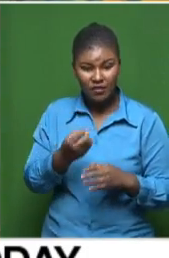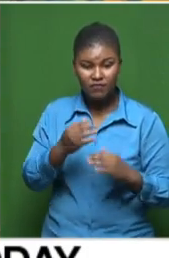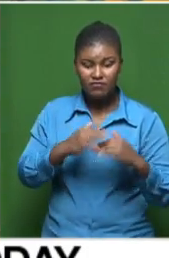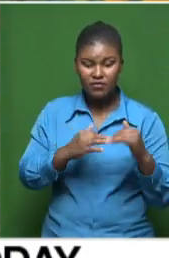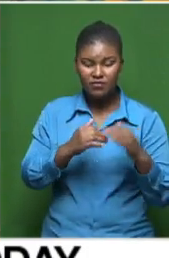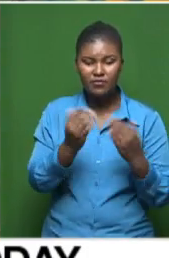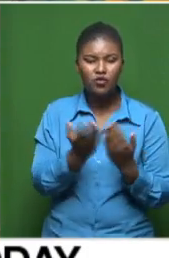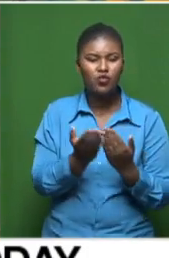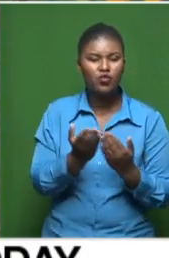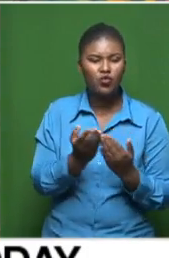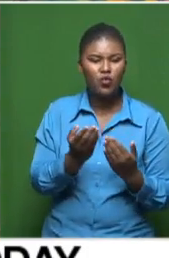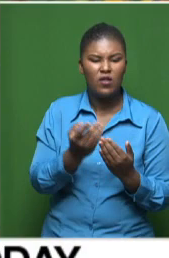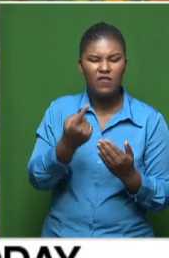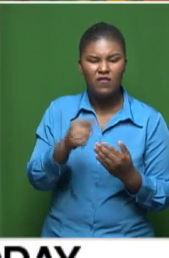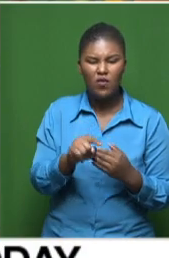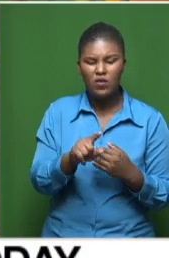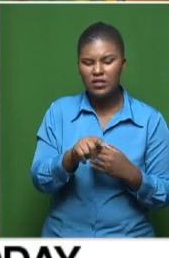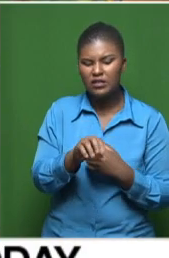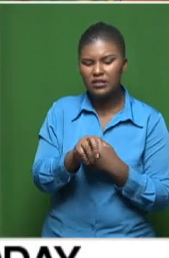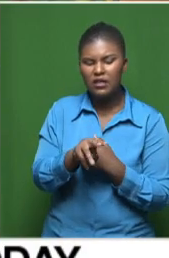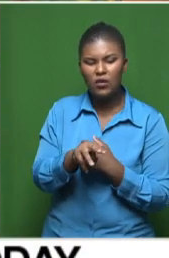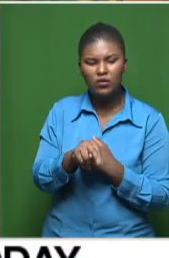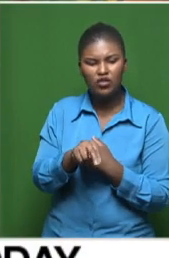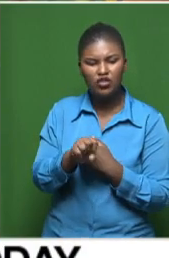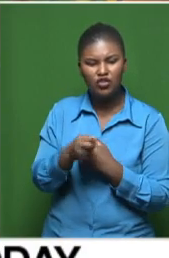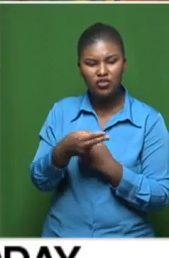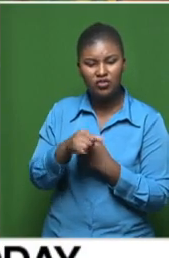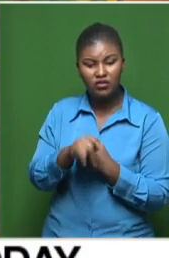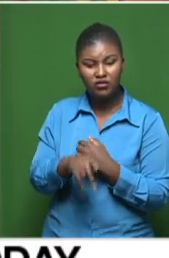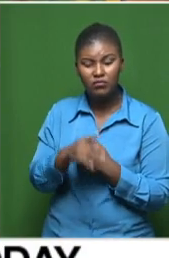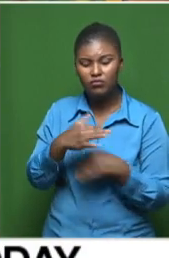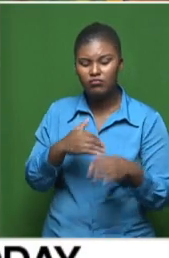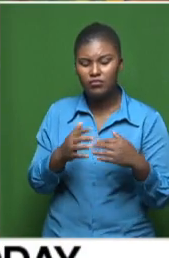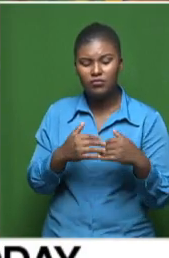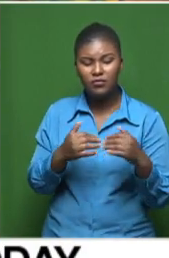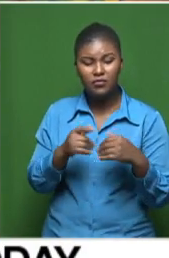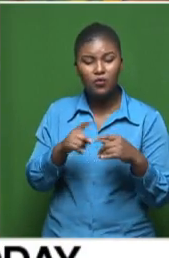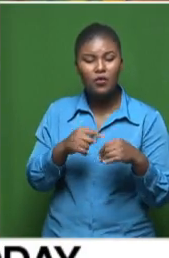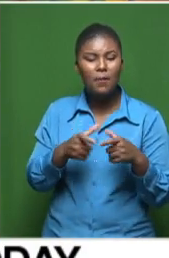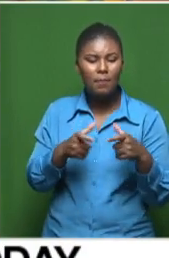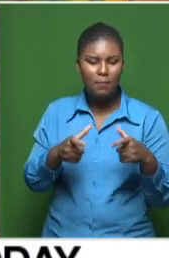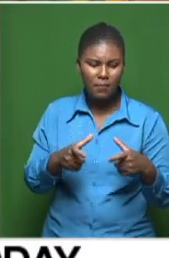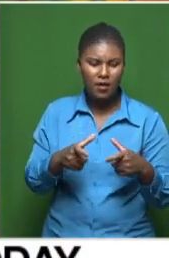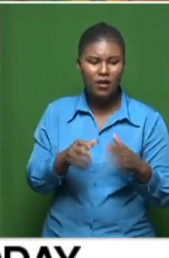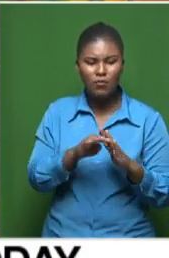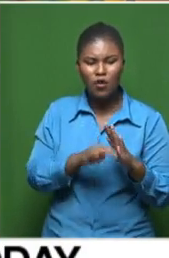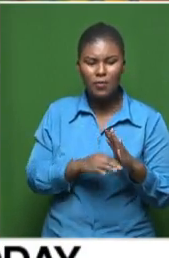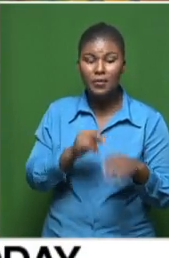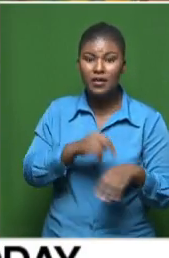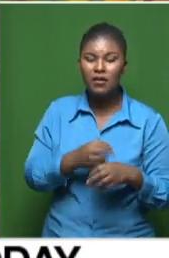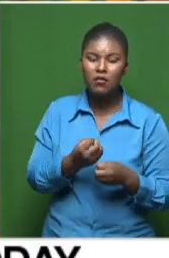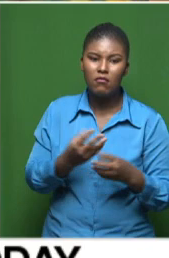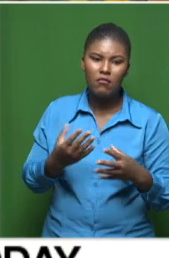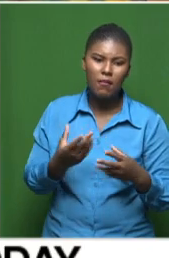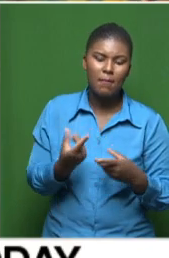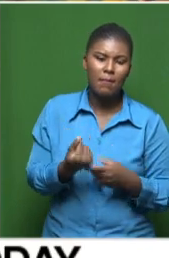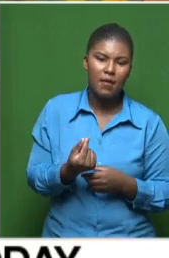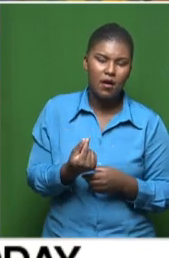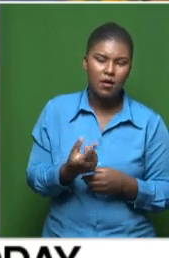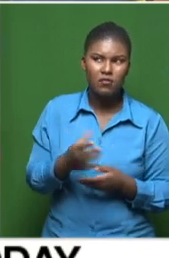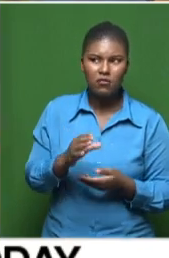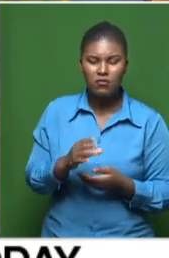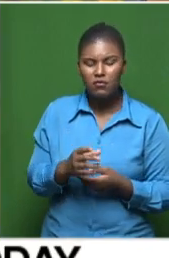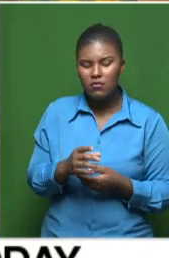new schools. So, it is a big program that we have, but also which requires big funding, because in terms of our norms and